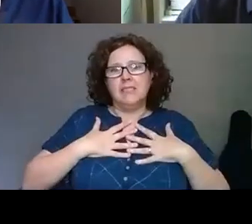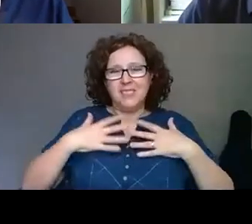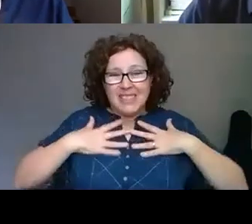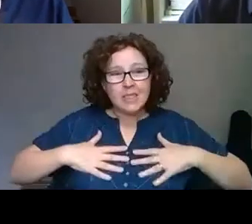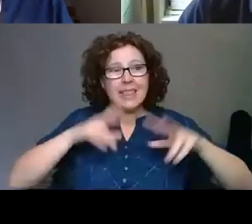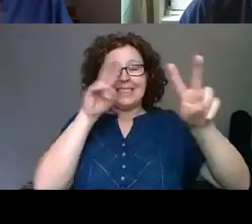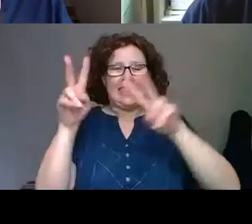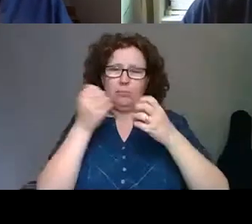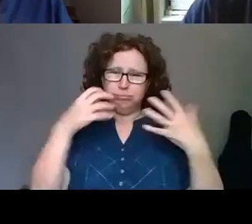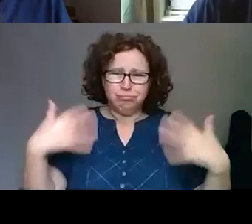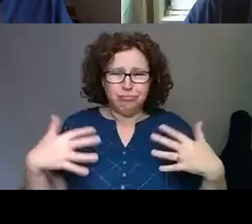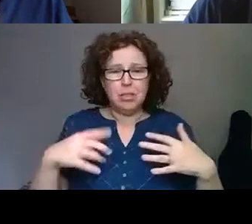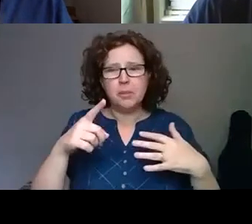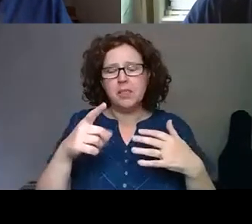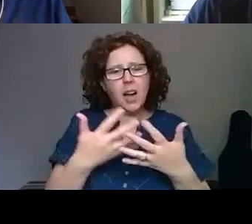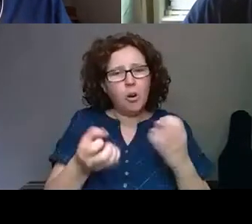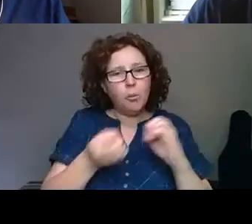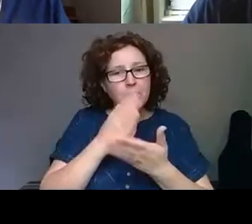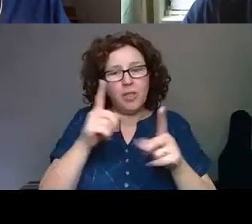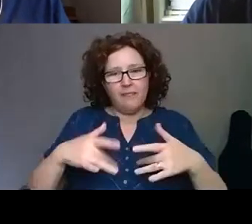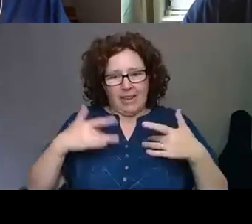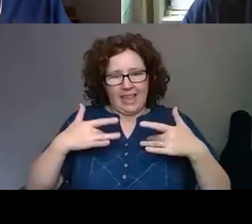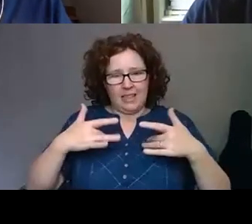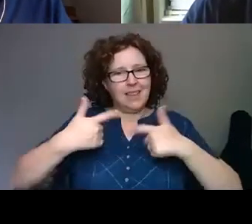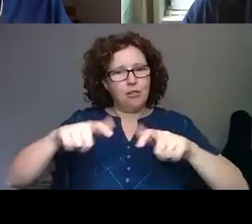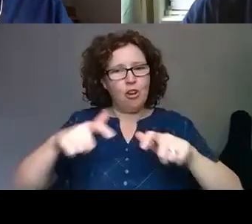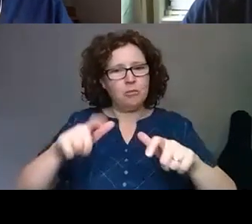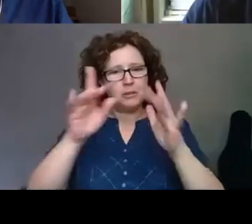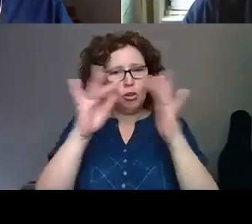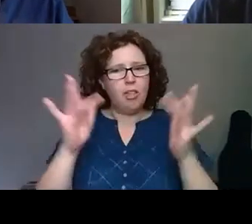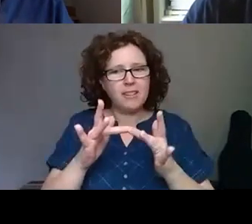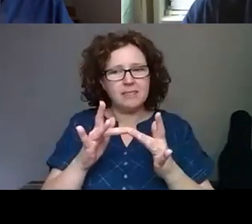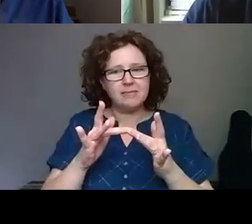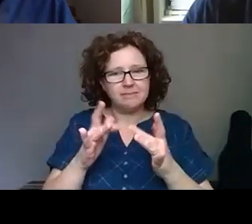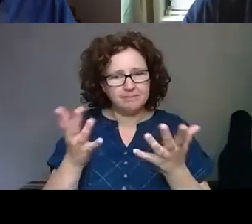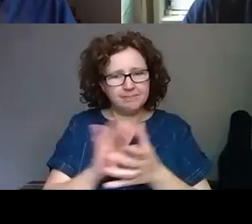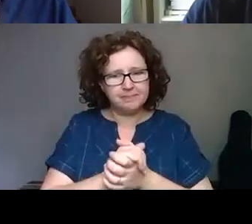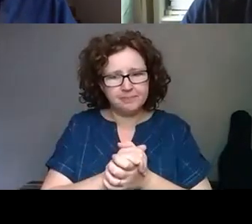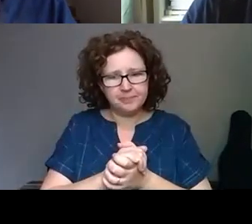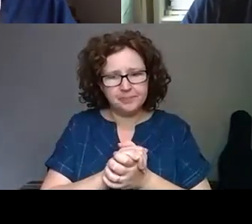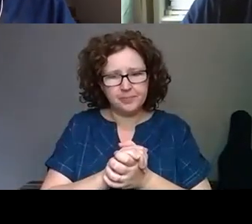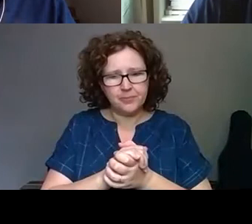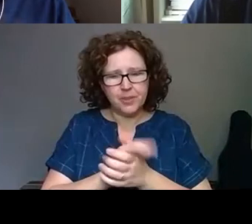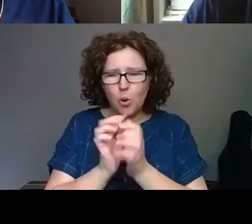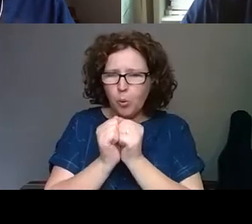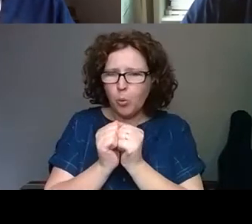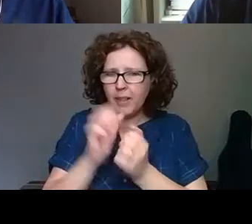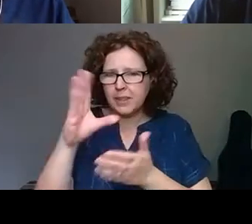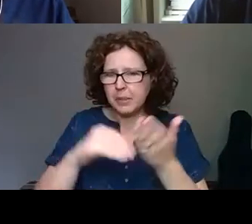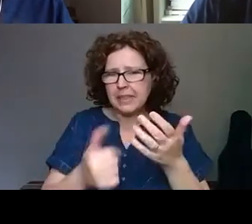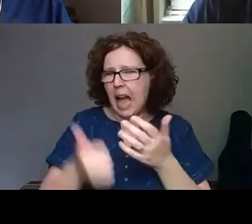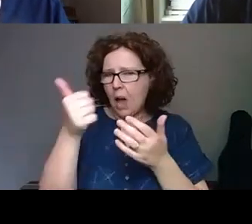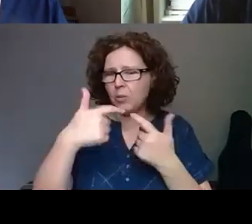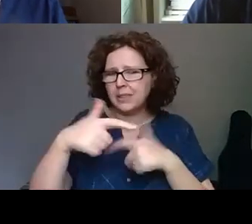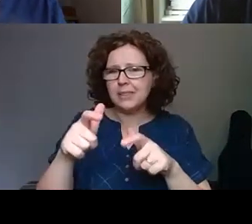how can we, how can we embellish that, how can we still make that a worthwhile experience? So yeah, I mean, I think for us,